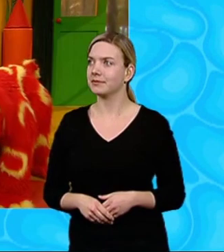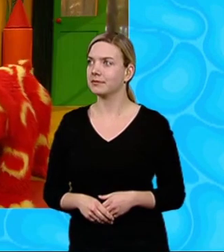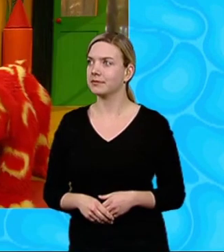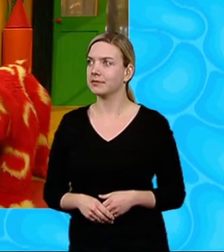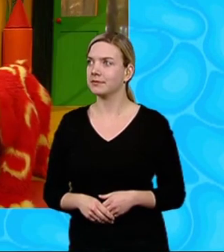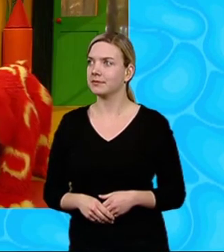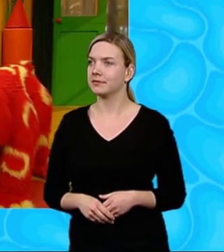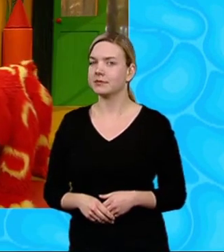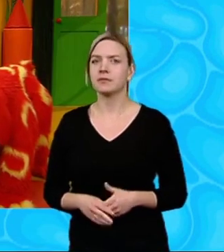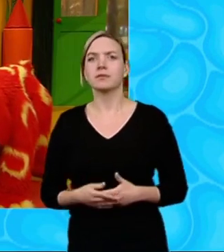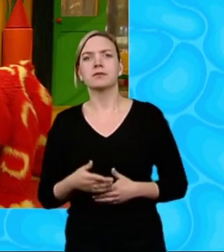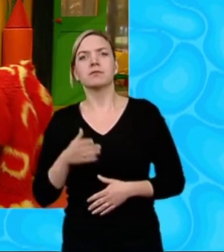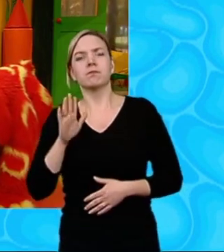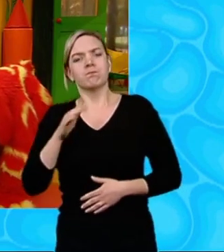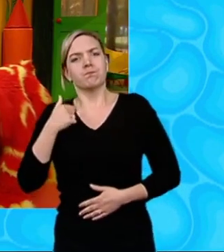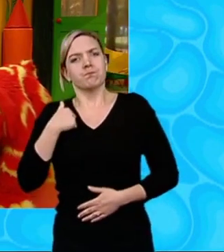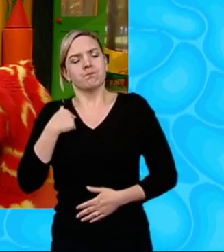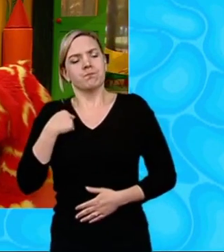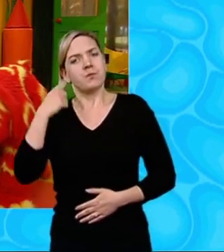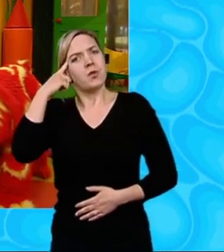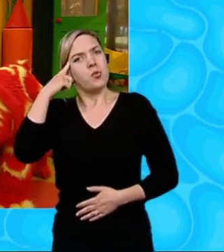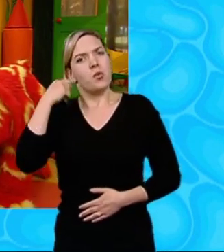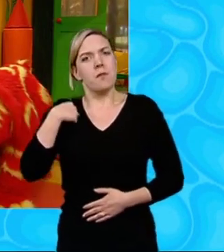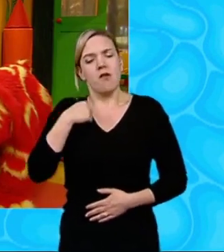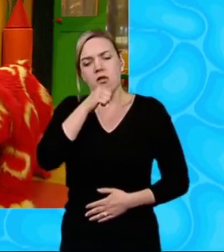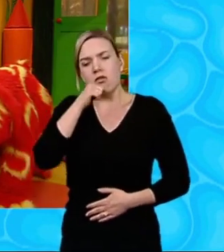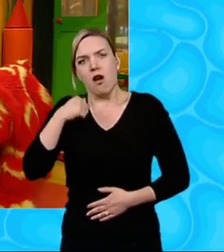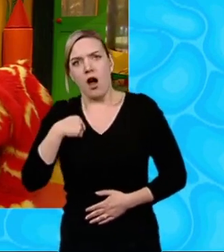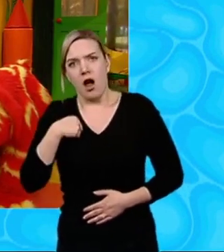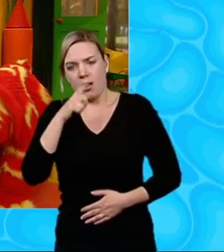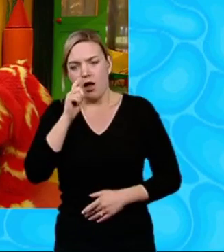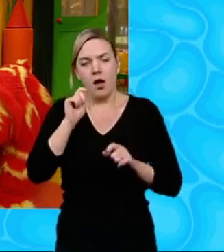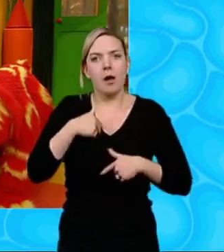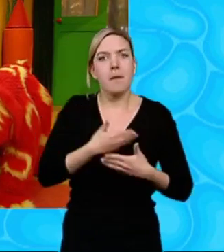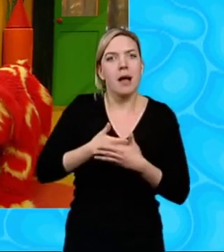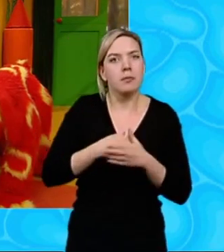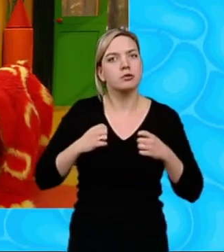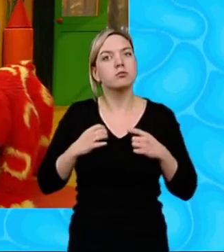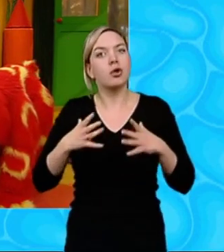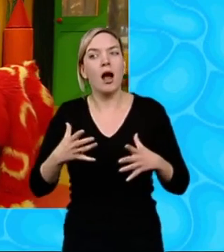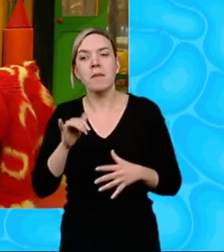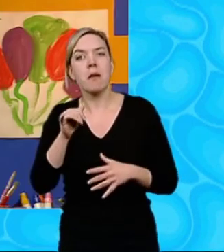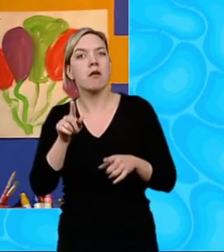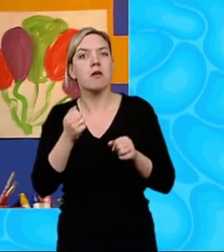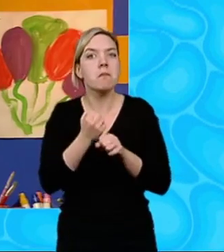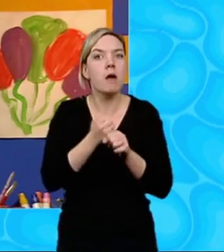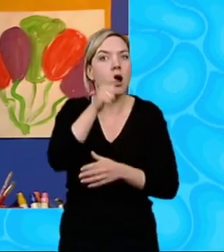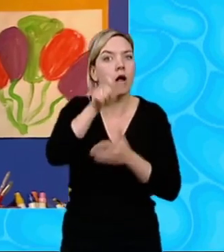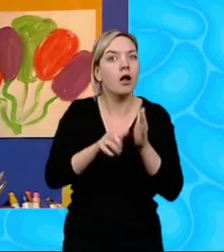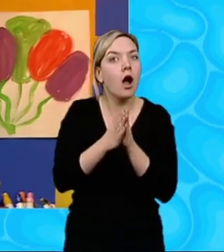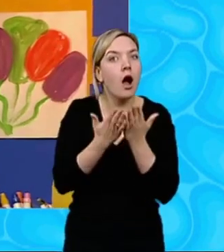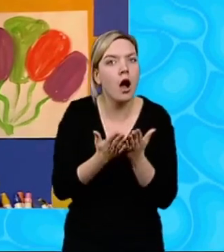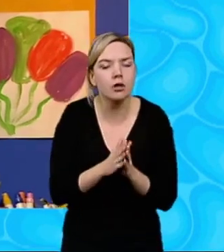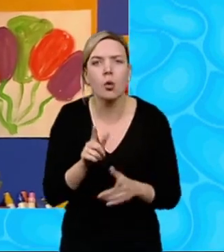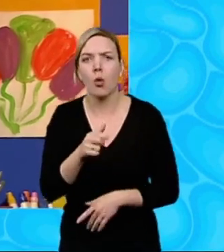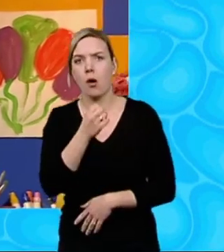Max, I thought it would be really nice if I gave my baby brother a surprise, like a card Oh, that's a lovely idea,